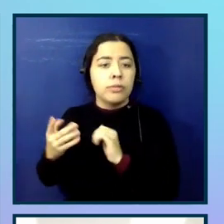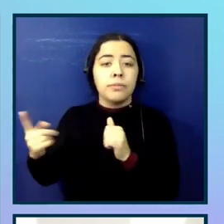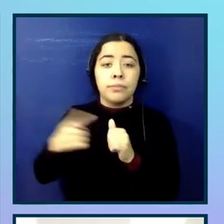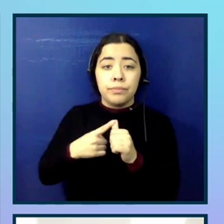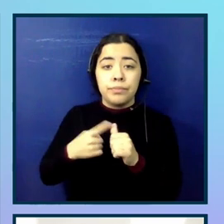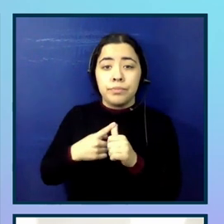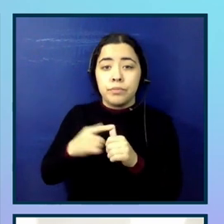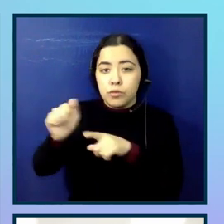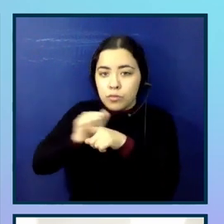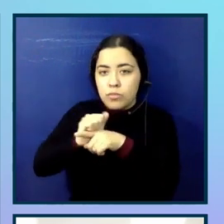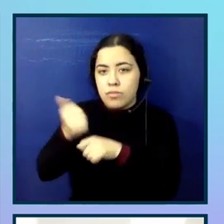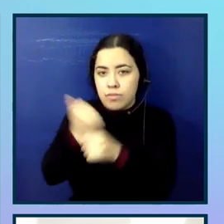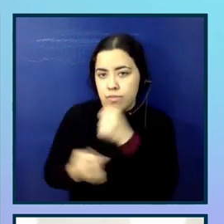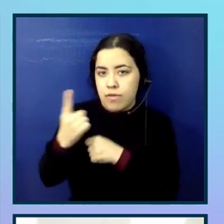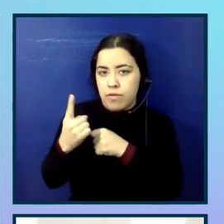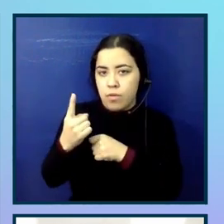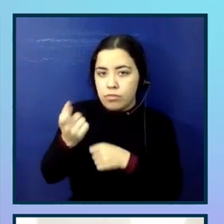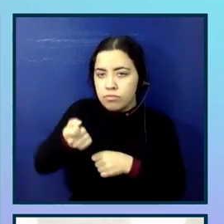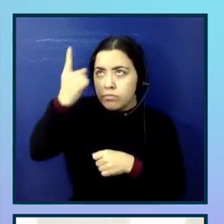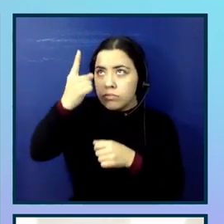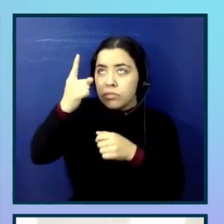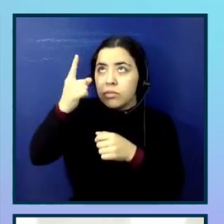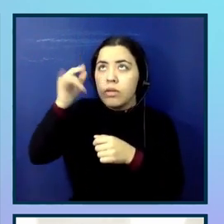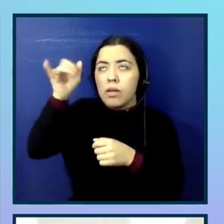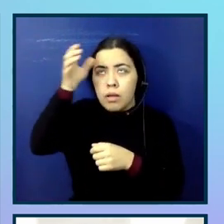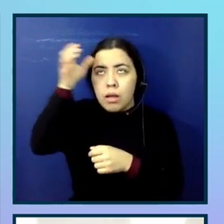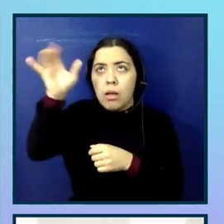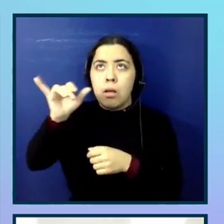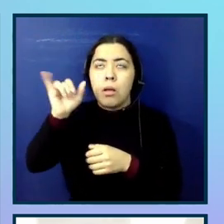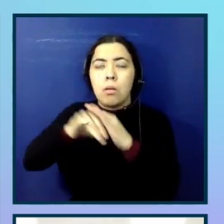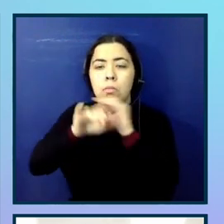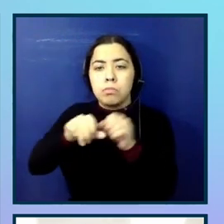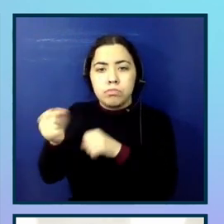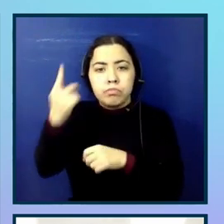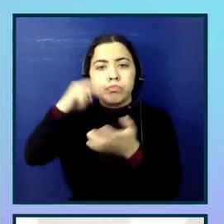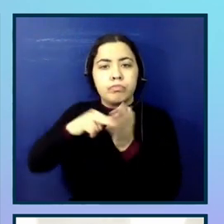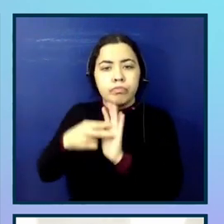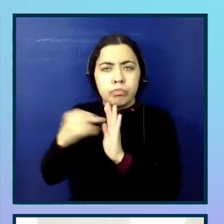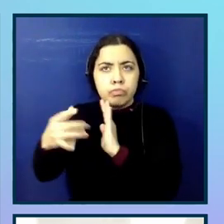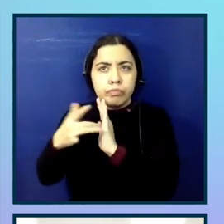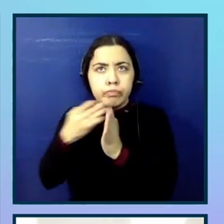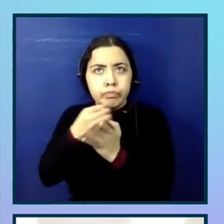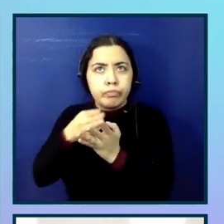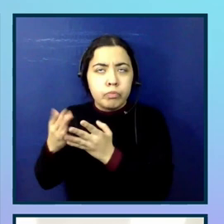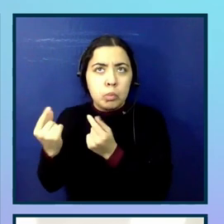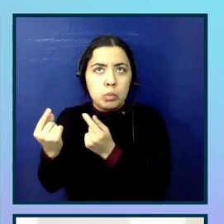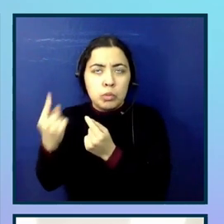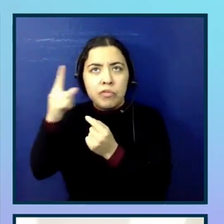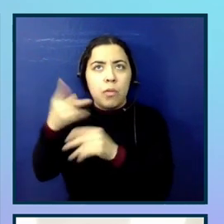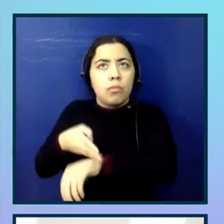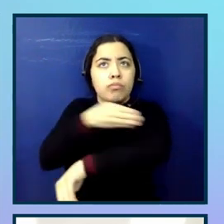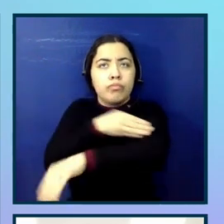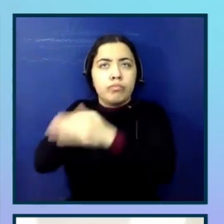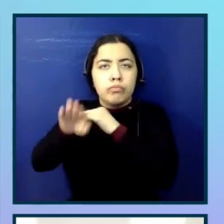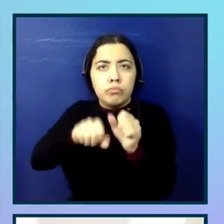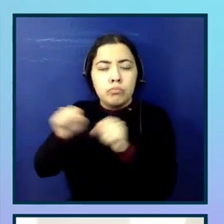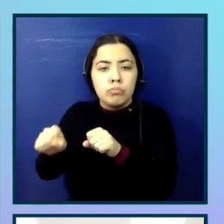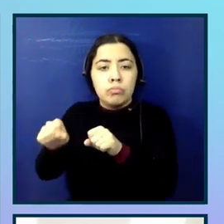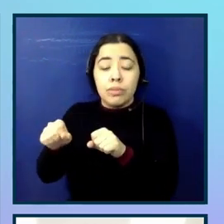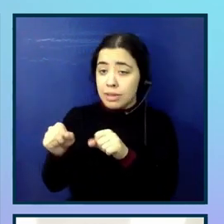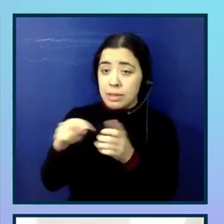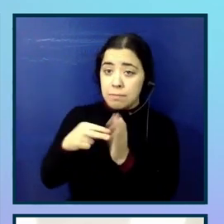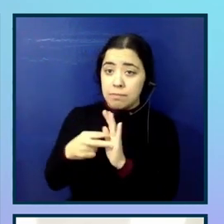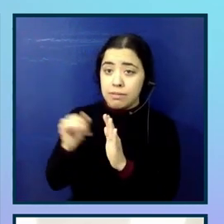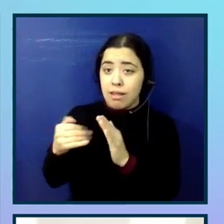accessibility plan not only puts your organisation obviously at a lower risk of receiving complaints about accessibility, but it also makes the entire accessibility